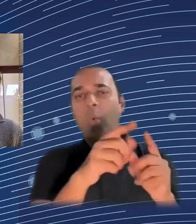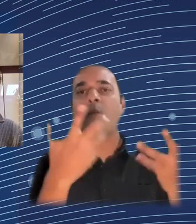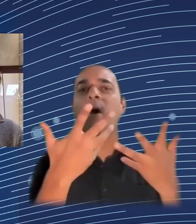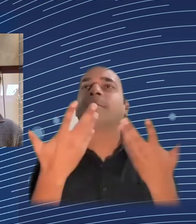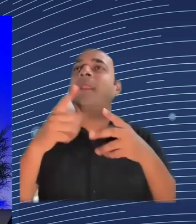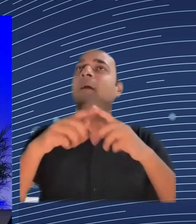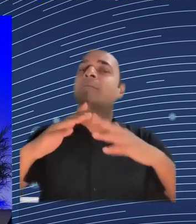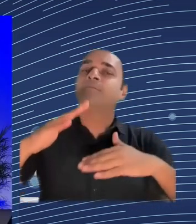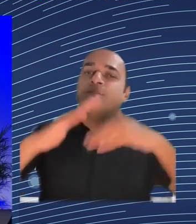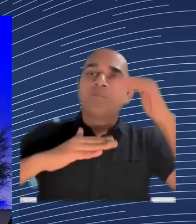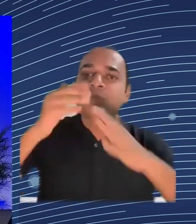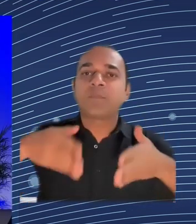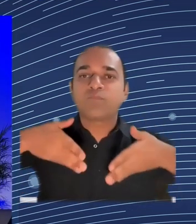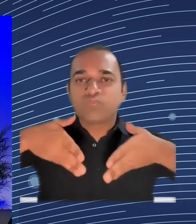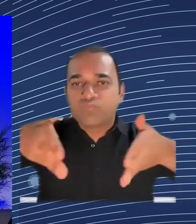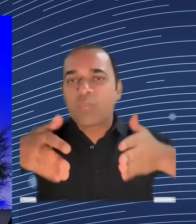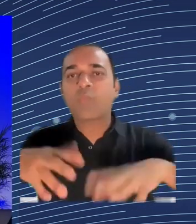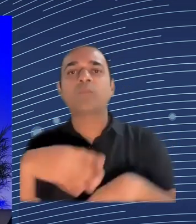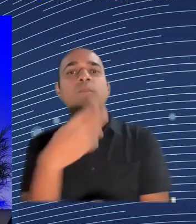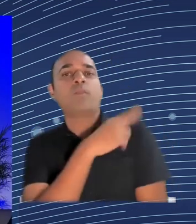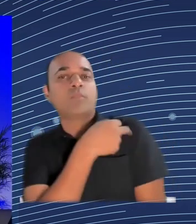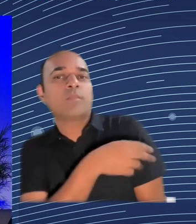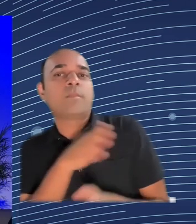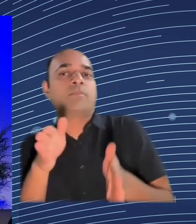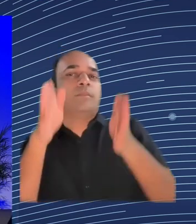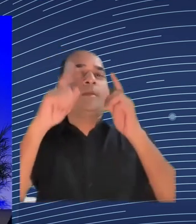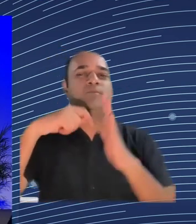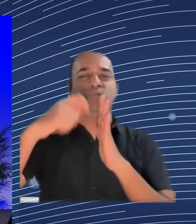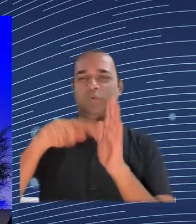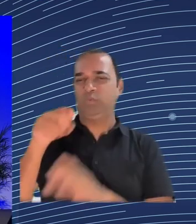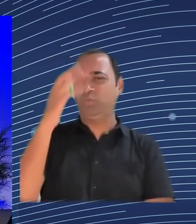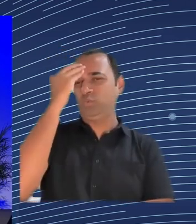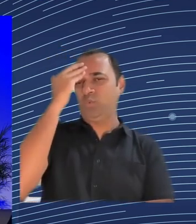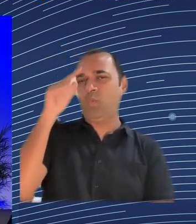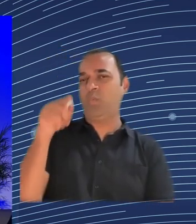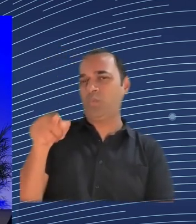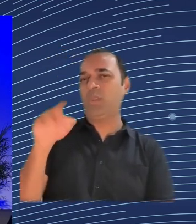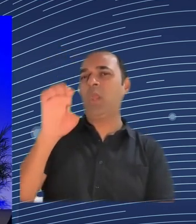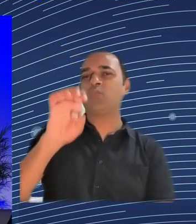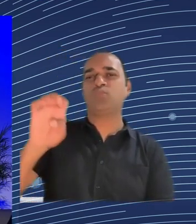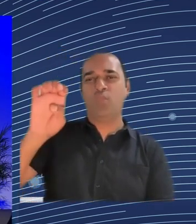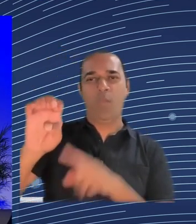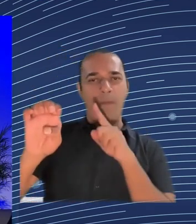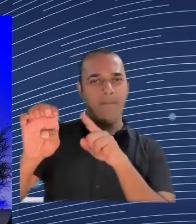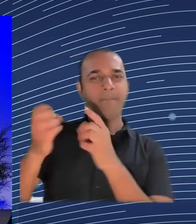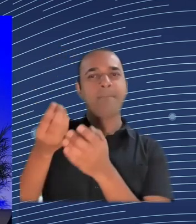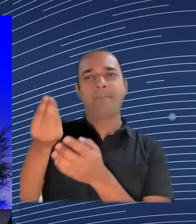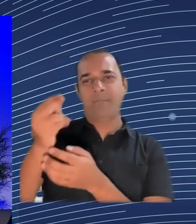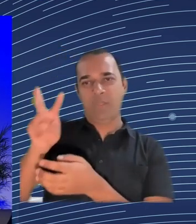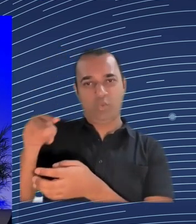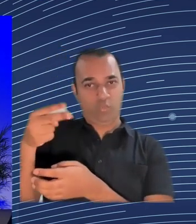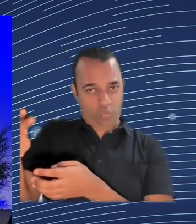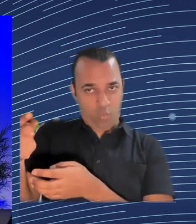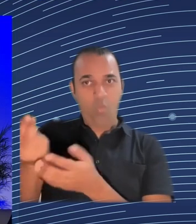In Romania, the proportion between what the ESF, the European Social Fund is doing, and the ERDF and the Cohesion